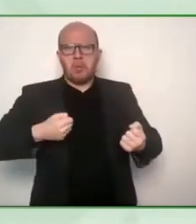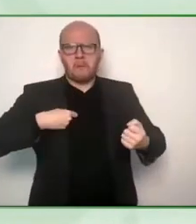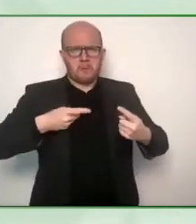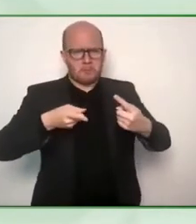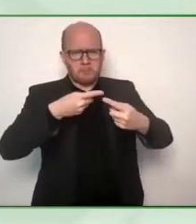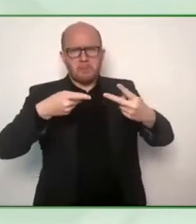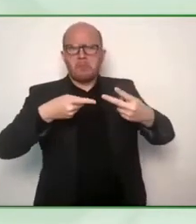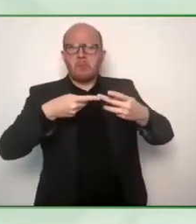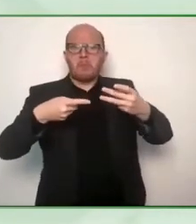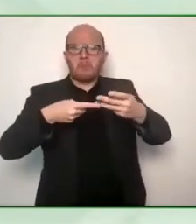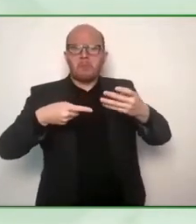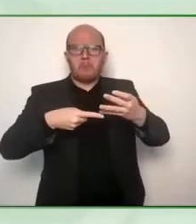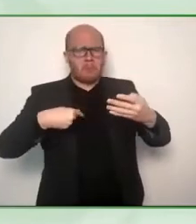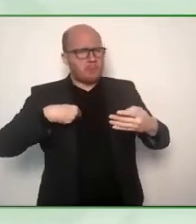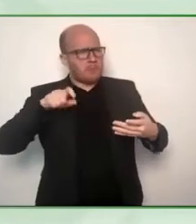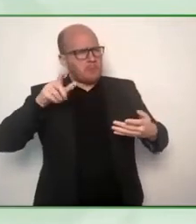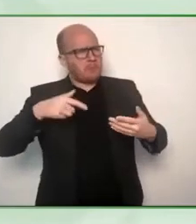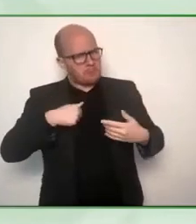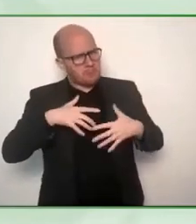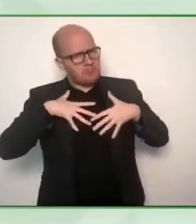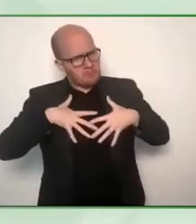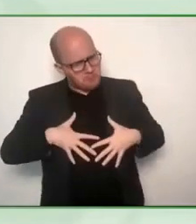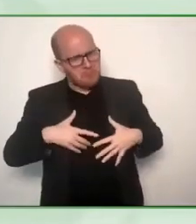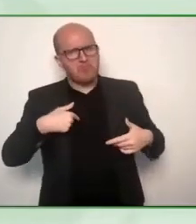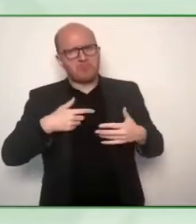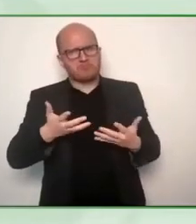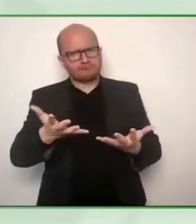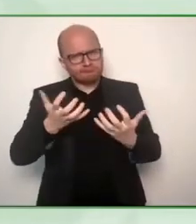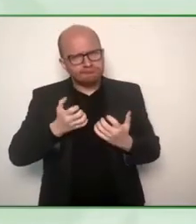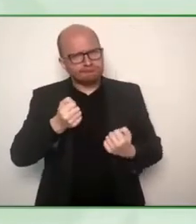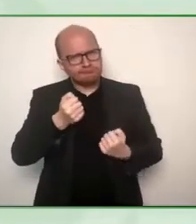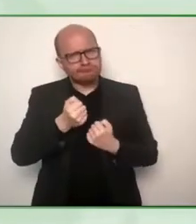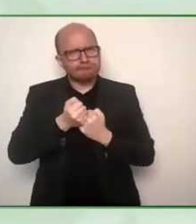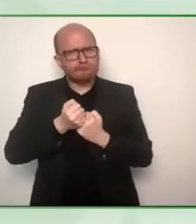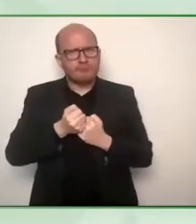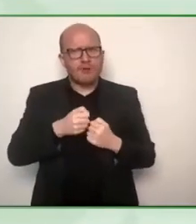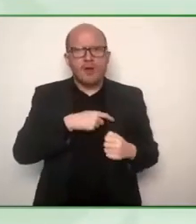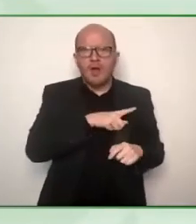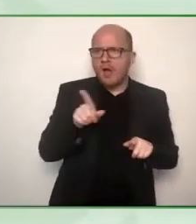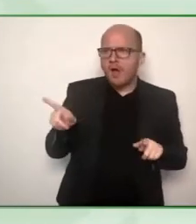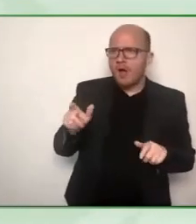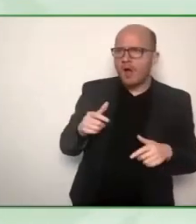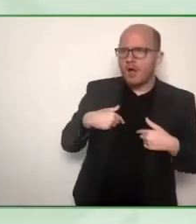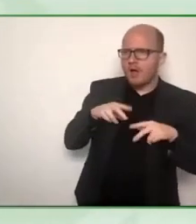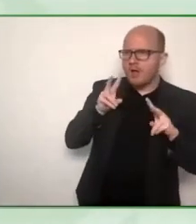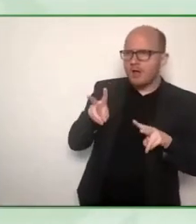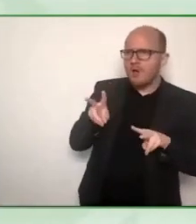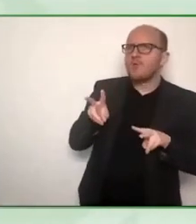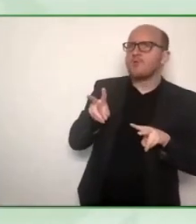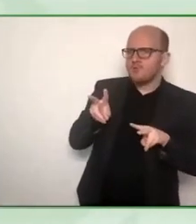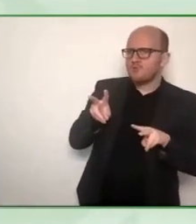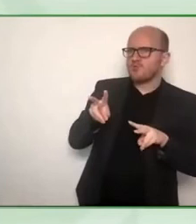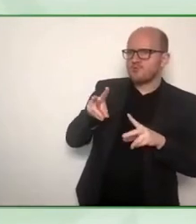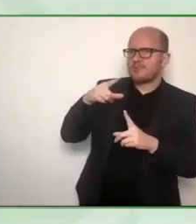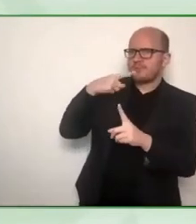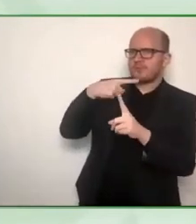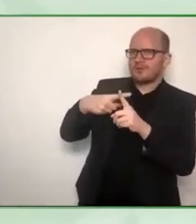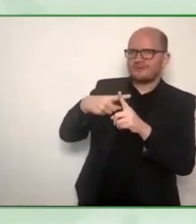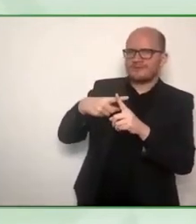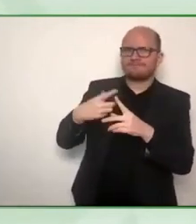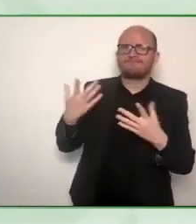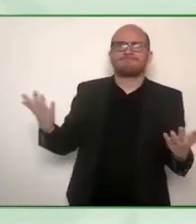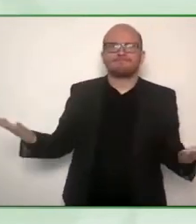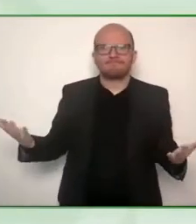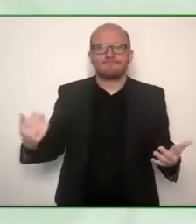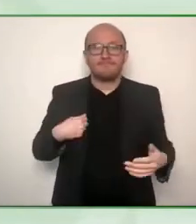more comfortable to be a part of the disability community great thank you very much and we've only got a few minutes left but I'm going